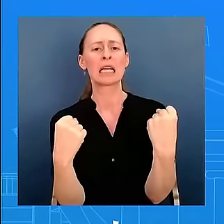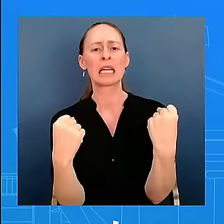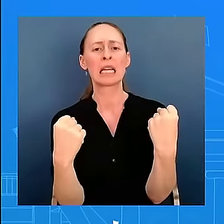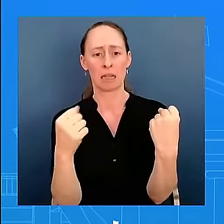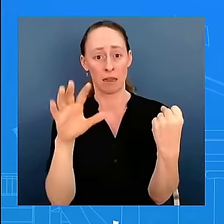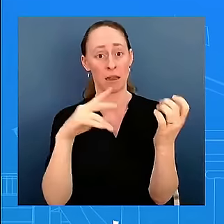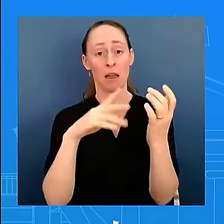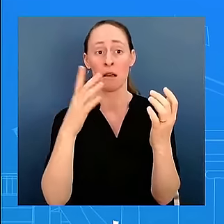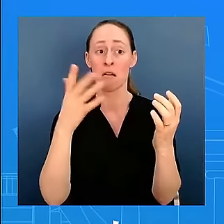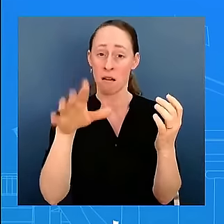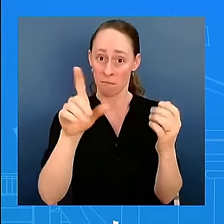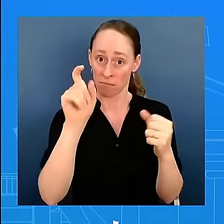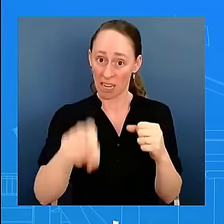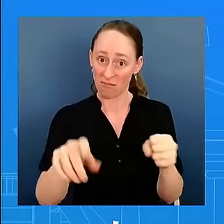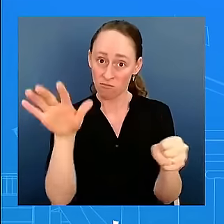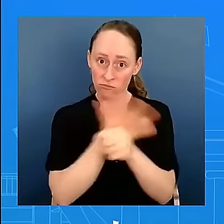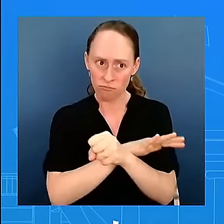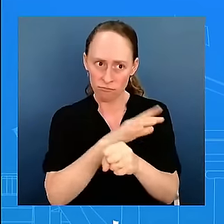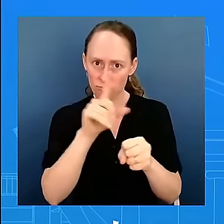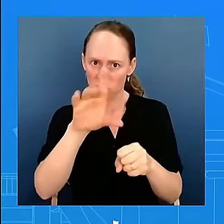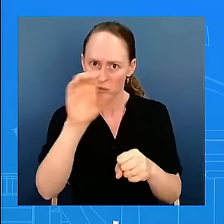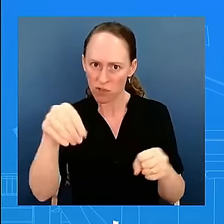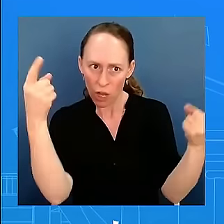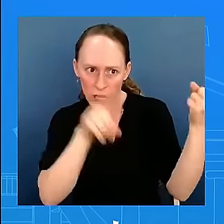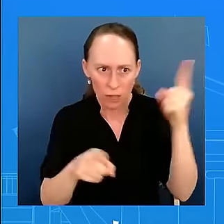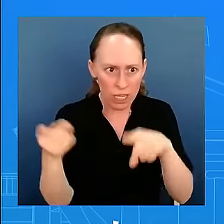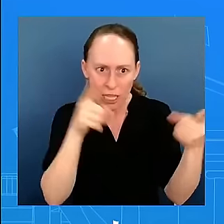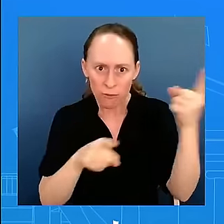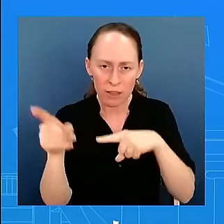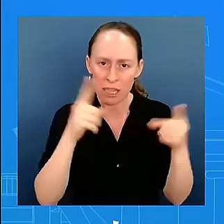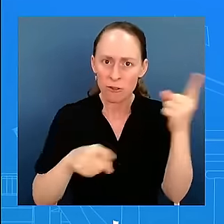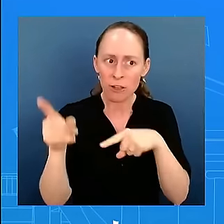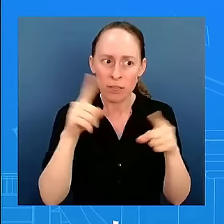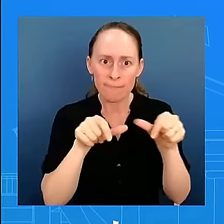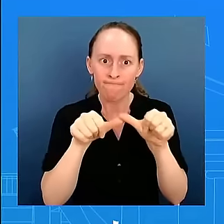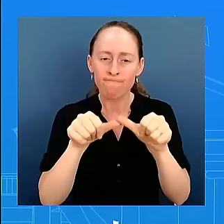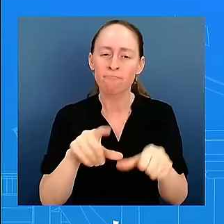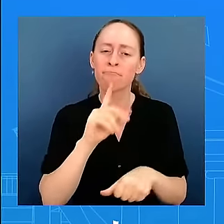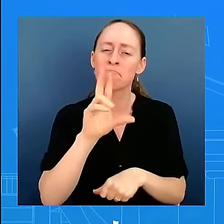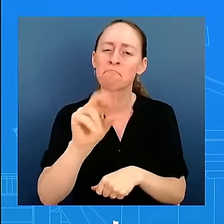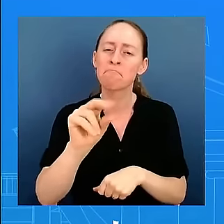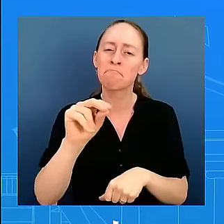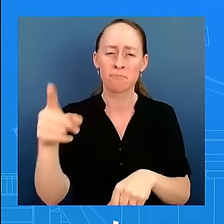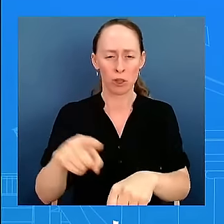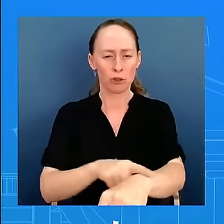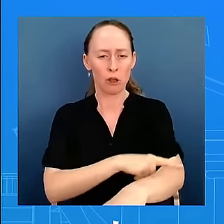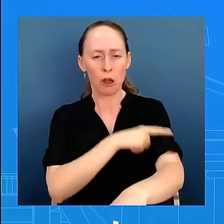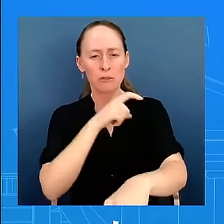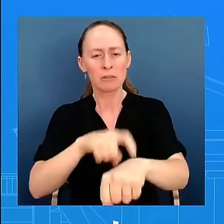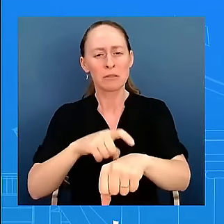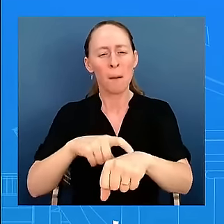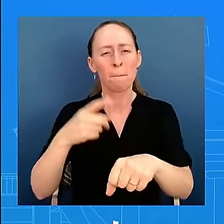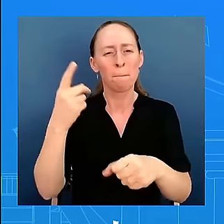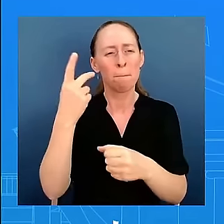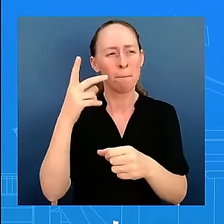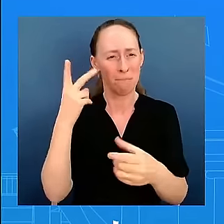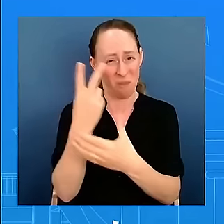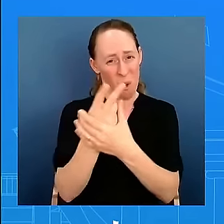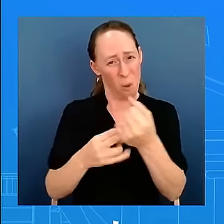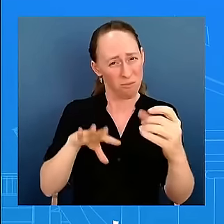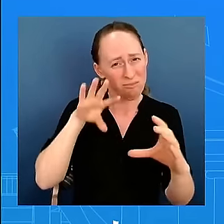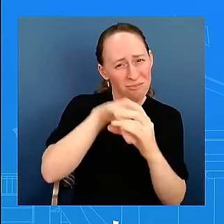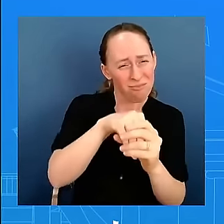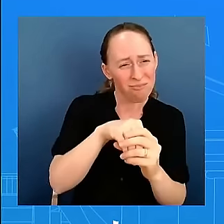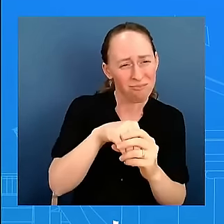through the long political lives that both of them have enjoyed, always agreed on everything. They come from two different political traditions. But